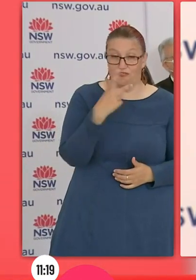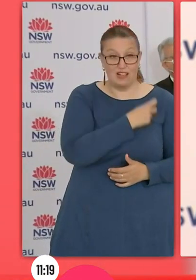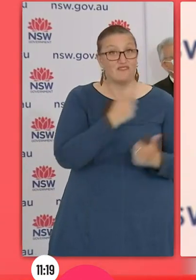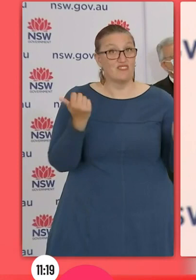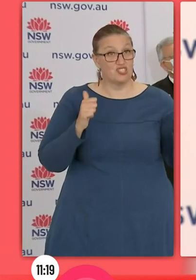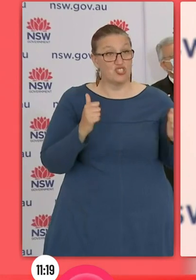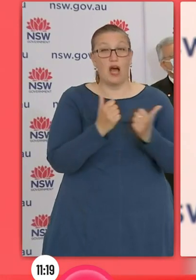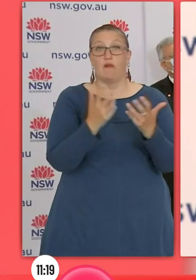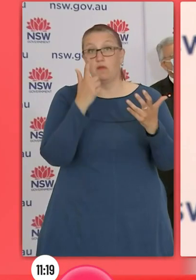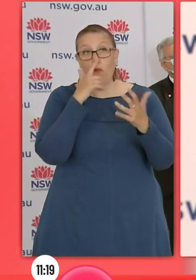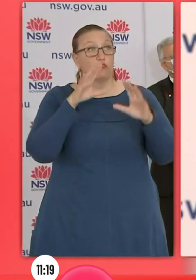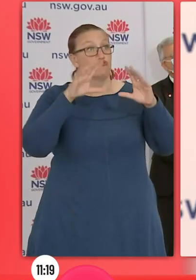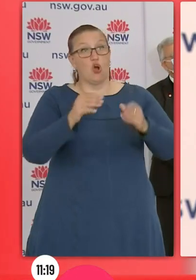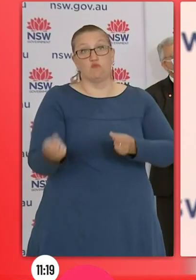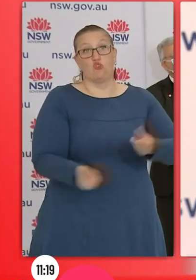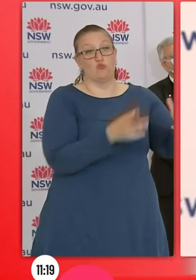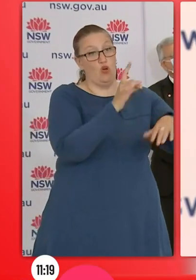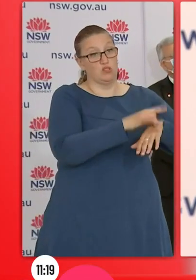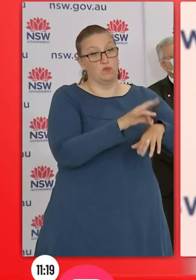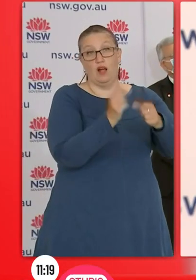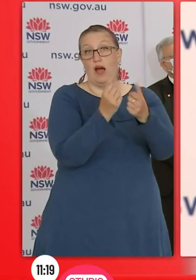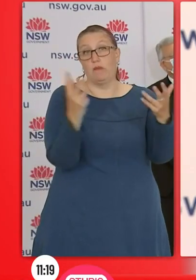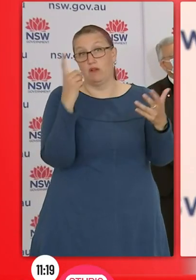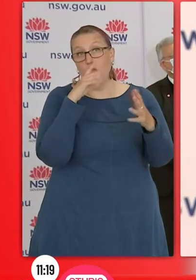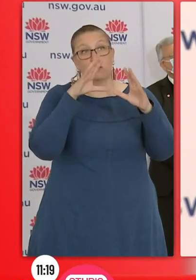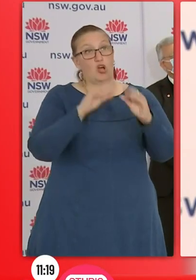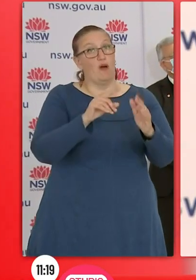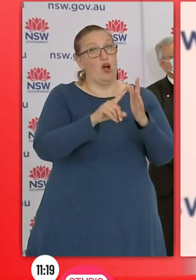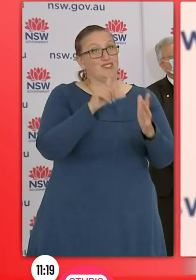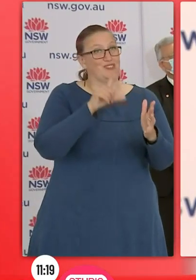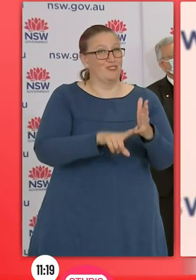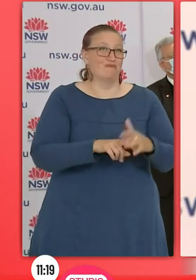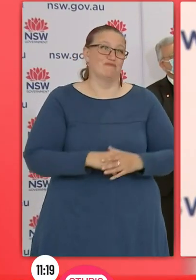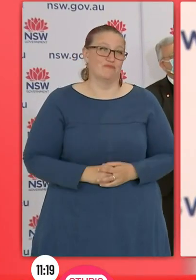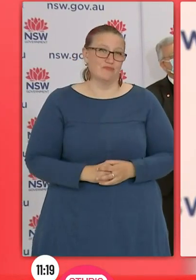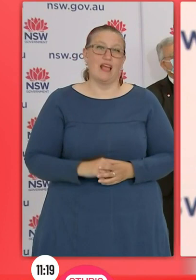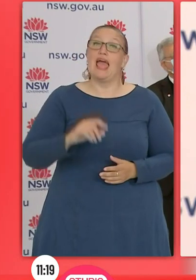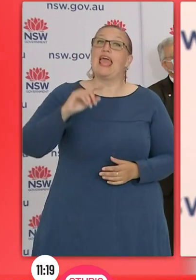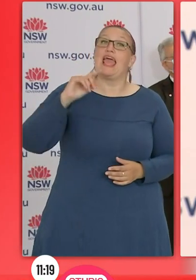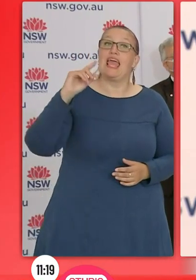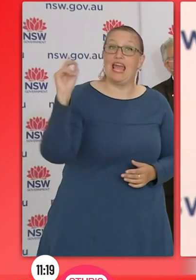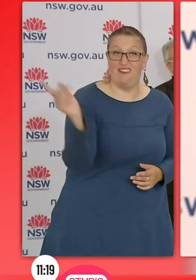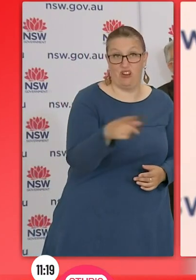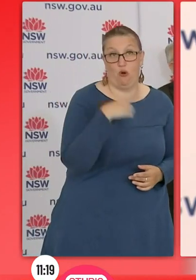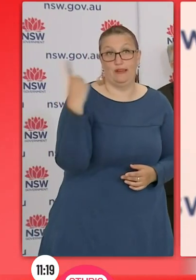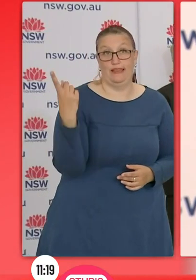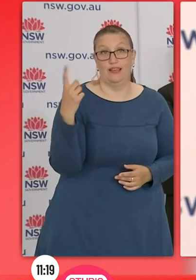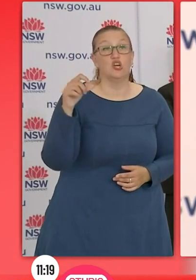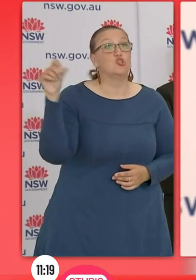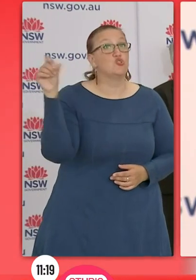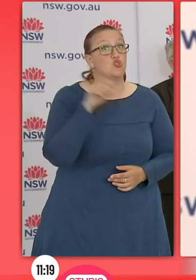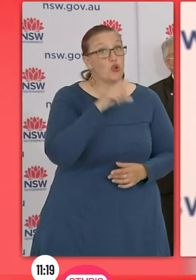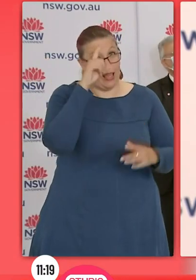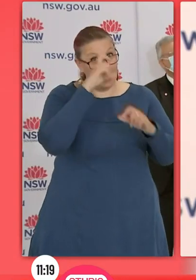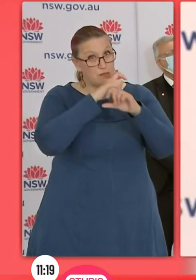wards and hospitals. And they're the figures that matter the most. So everybody should expect, everybody should expect a level of